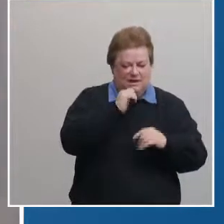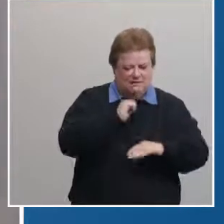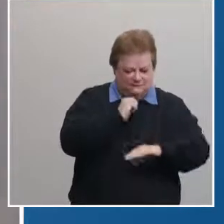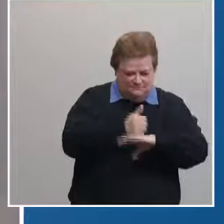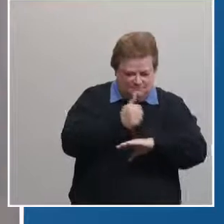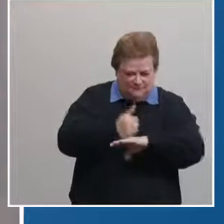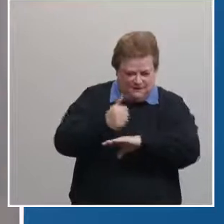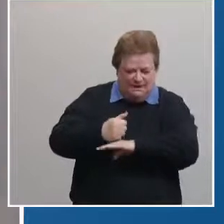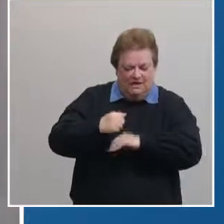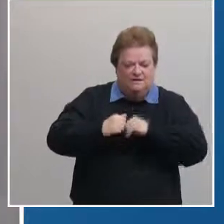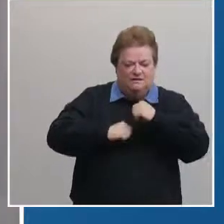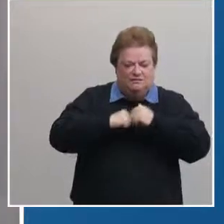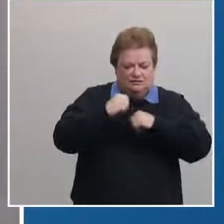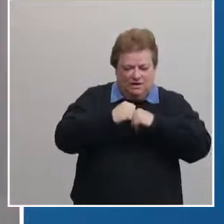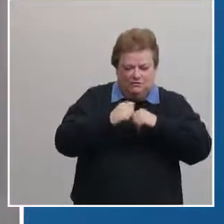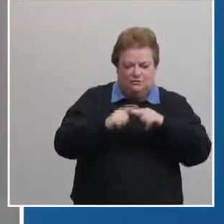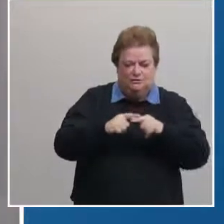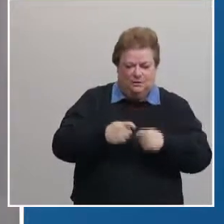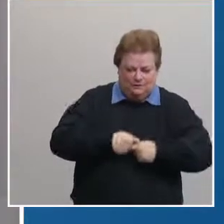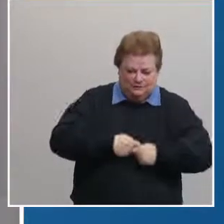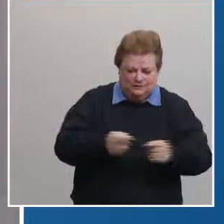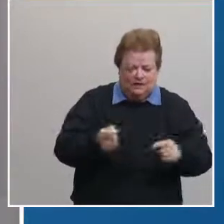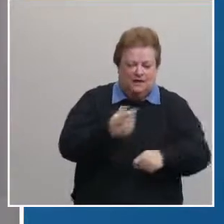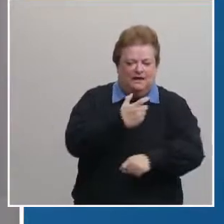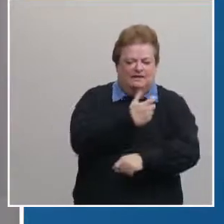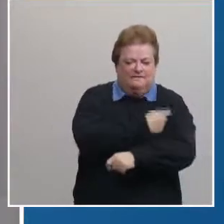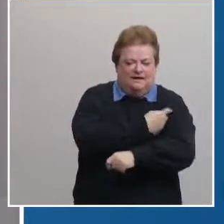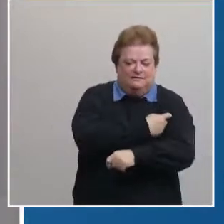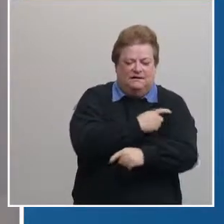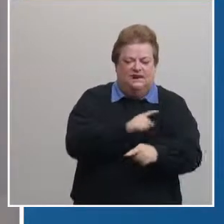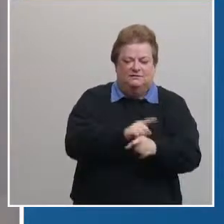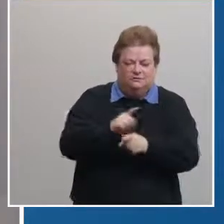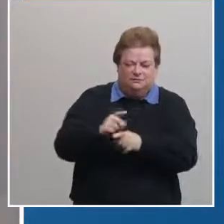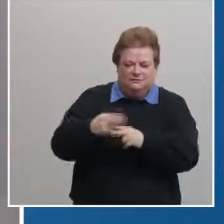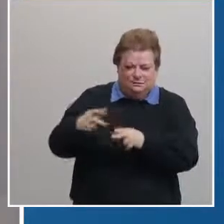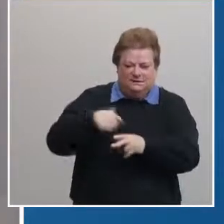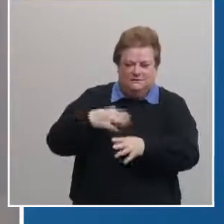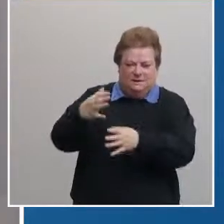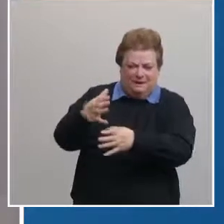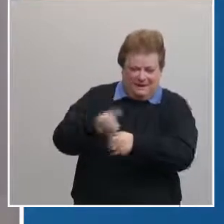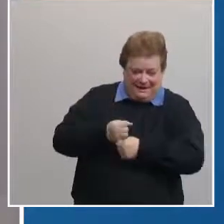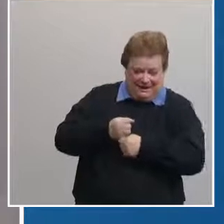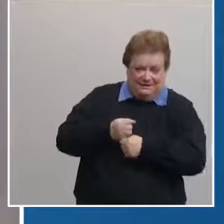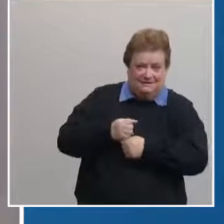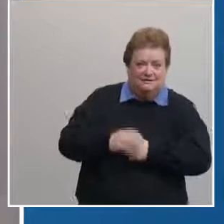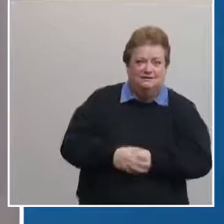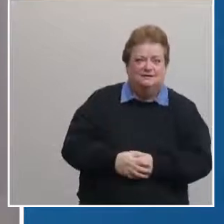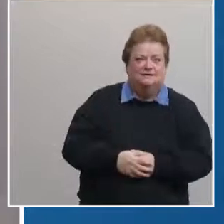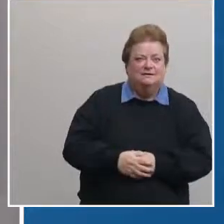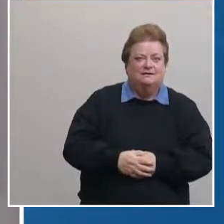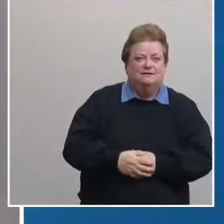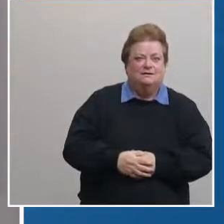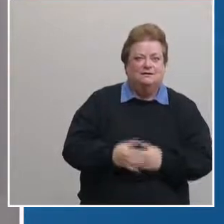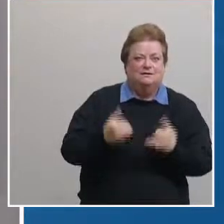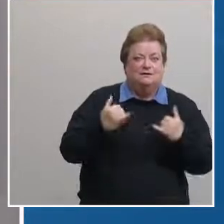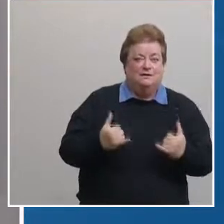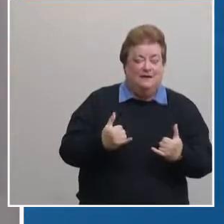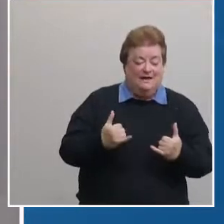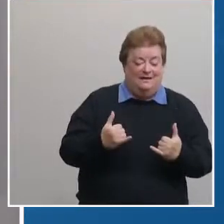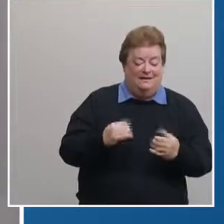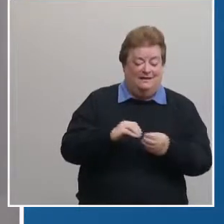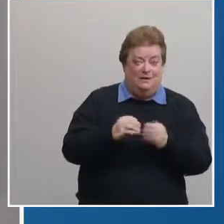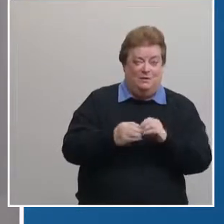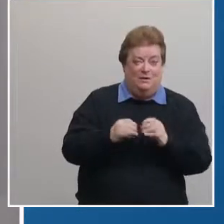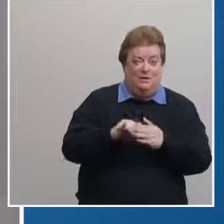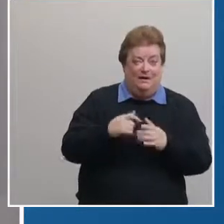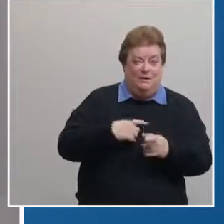to get you vaccinated as soon as more doses of vaccine come through our doors and into our freezers and with the current number of doses allocated